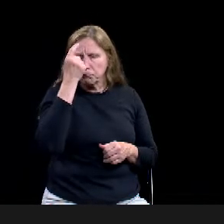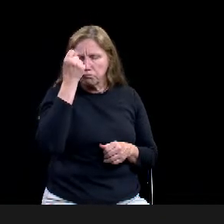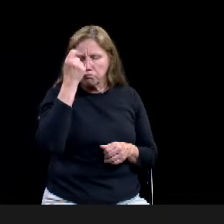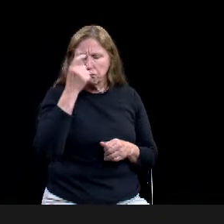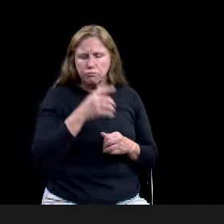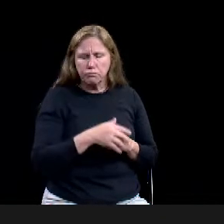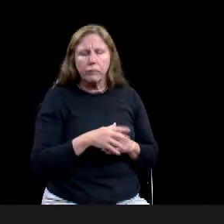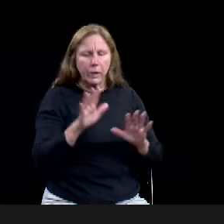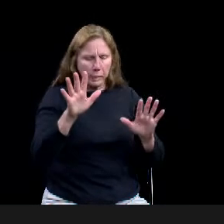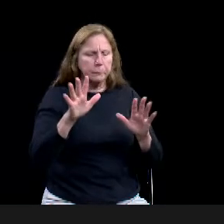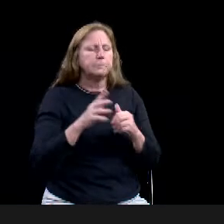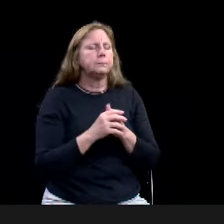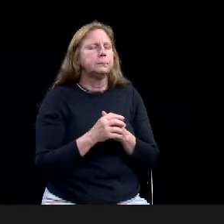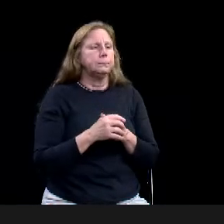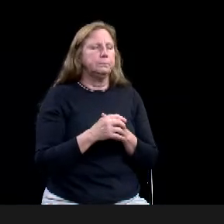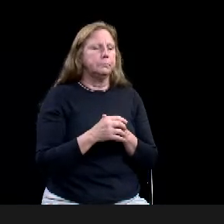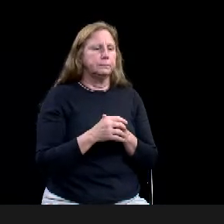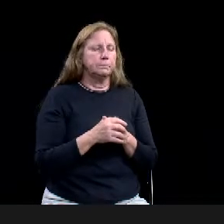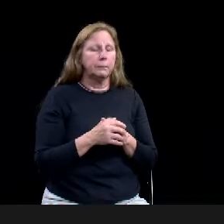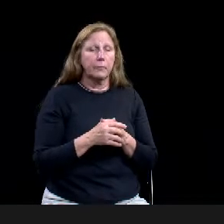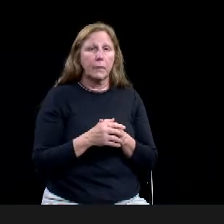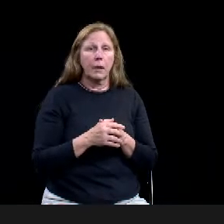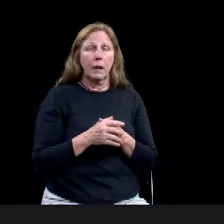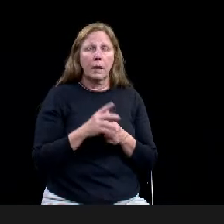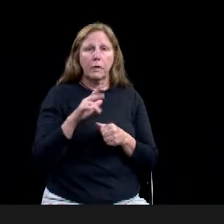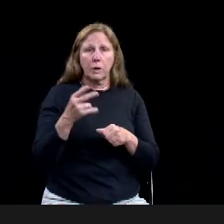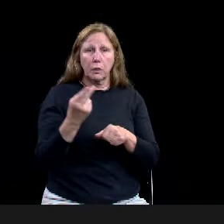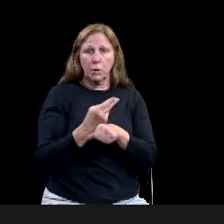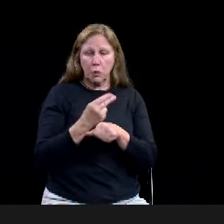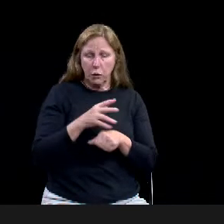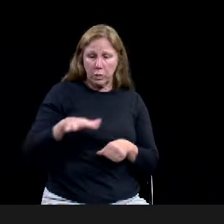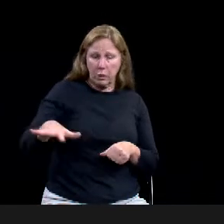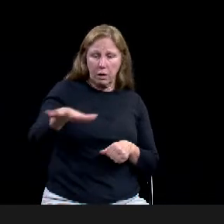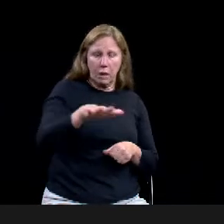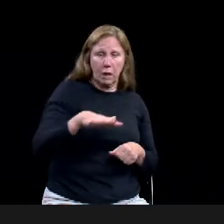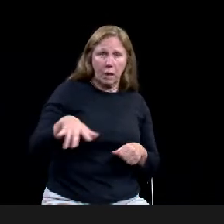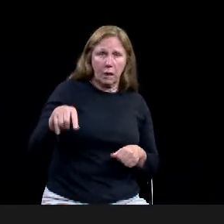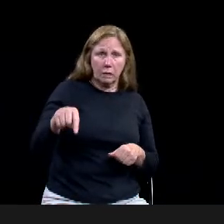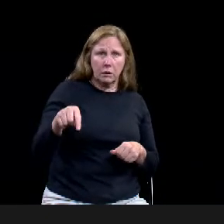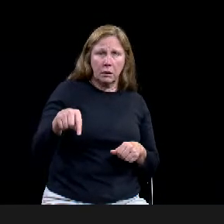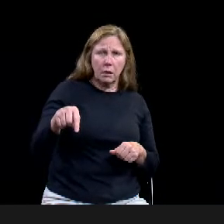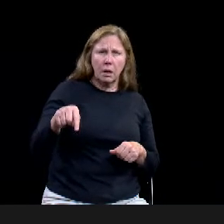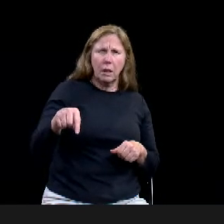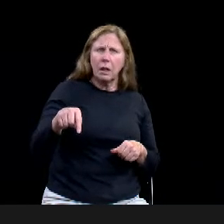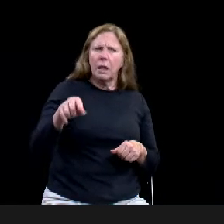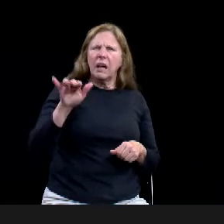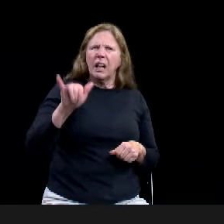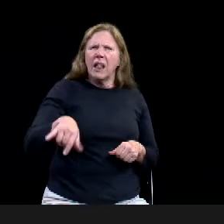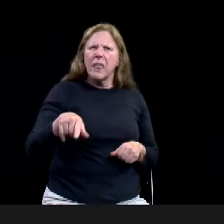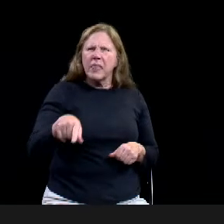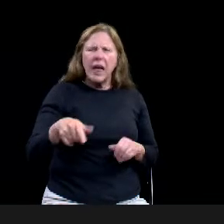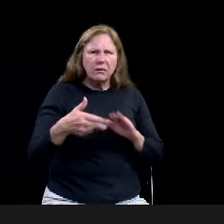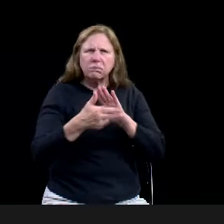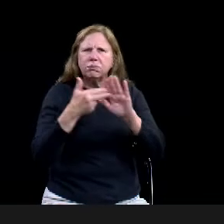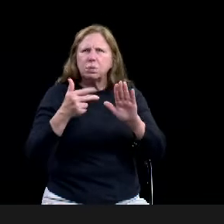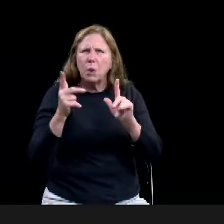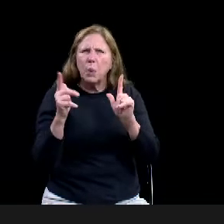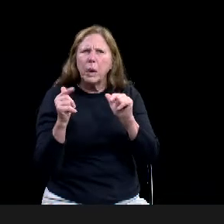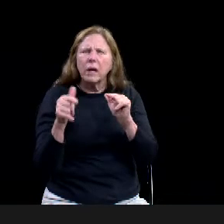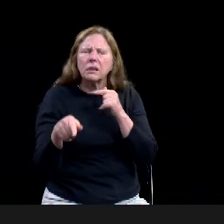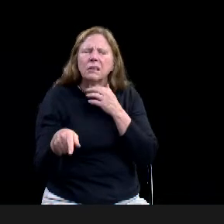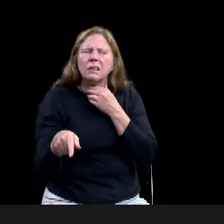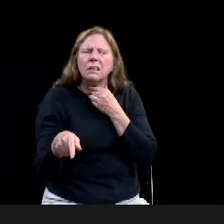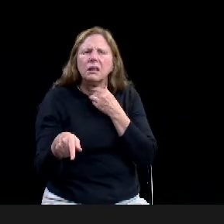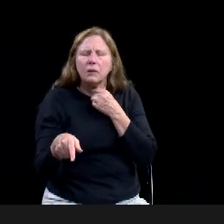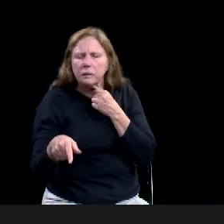when was that set? It, it, it was adopted as part of our, uh, comprehensive plan in 2016. Okay. Um,